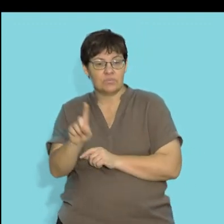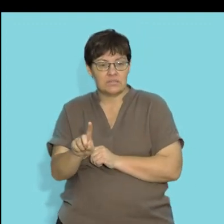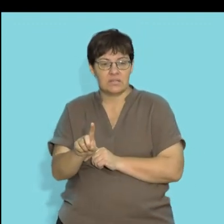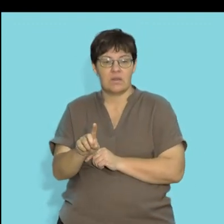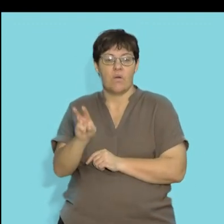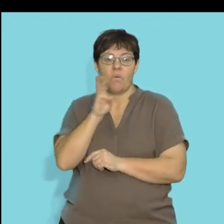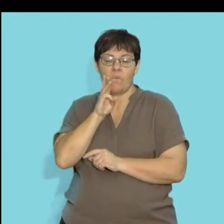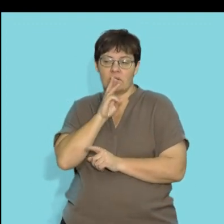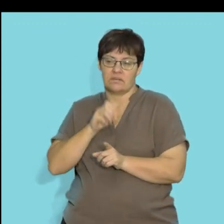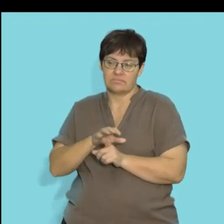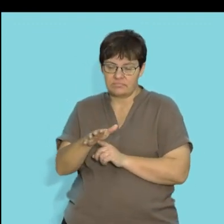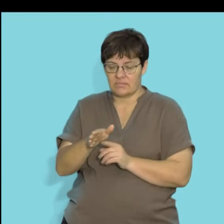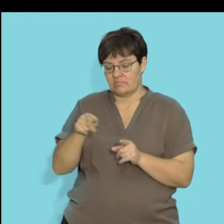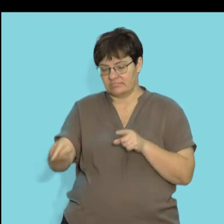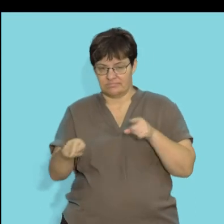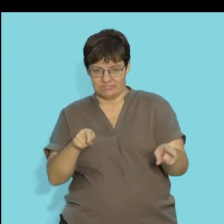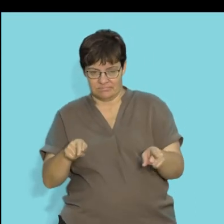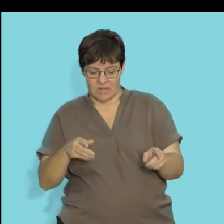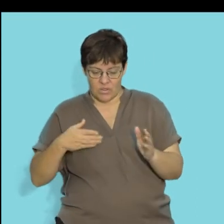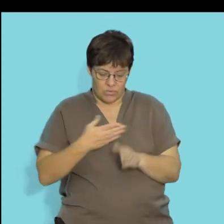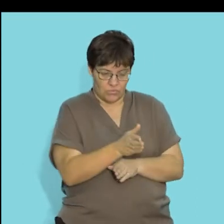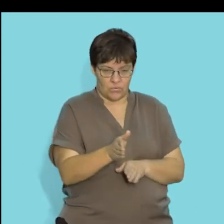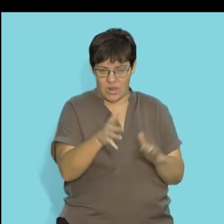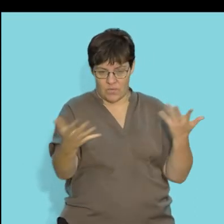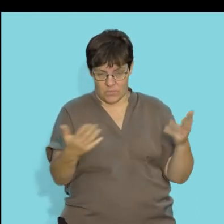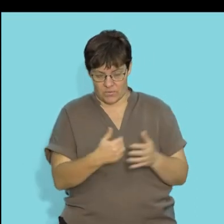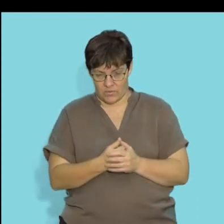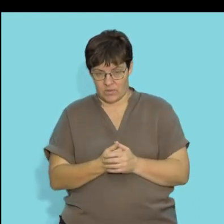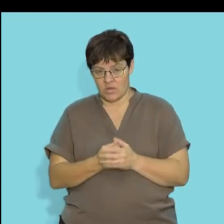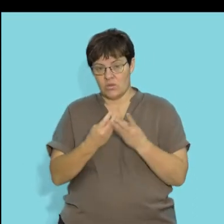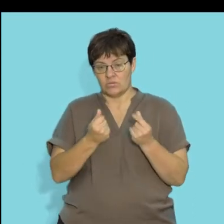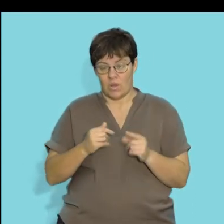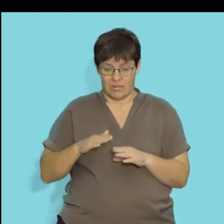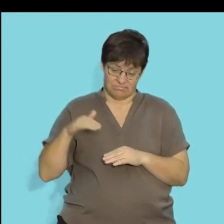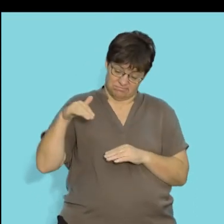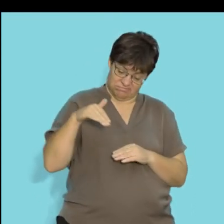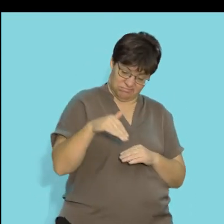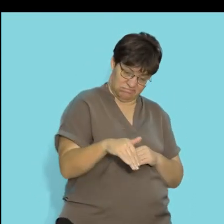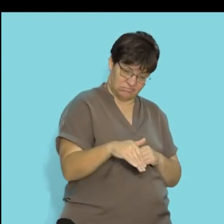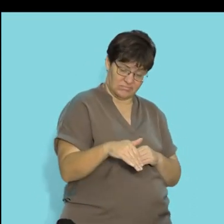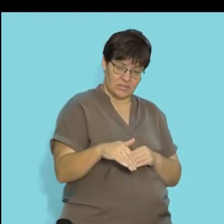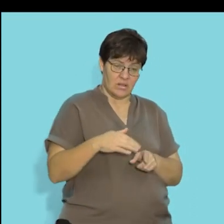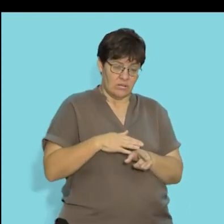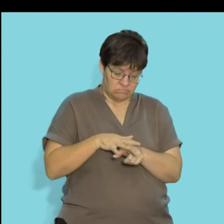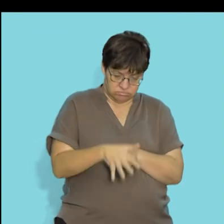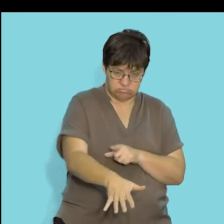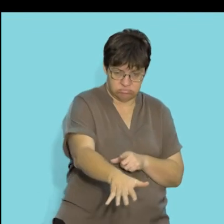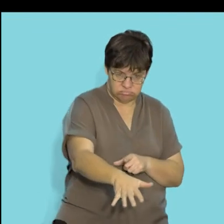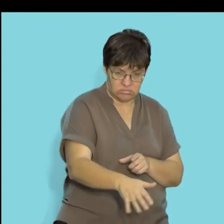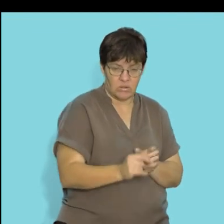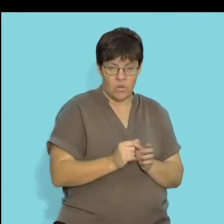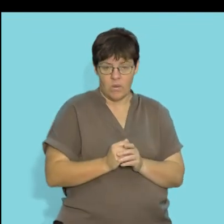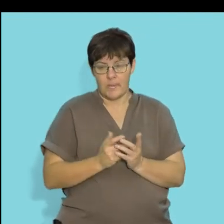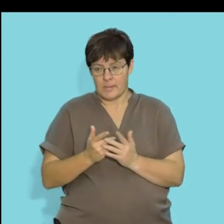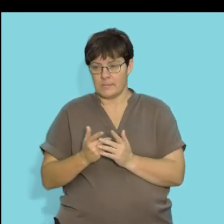how the water flows between the different slopes. So soil on steep slopes tend to be